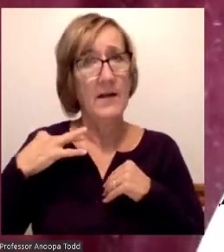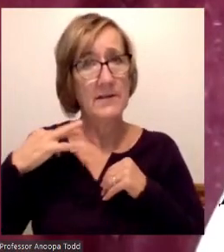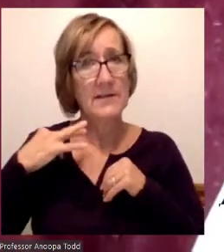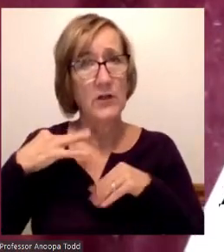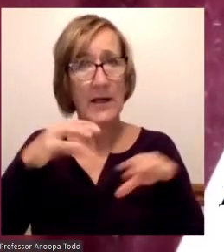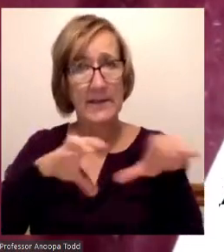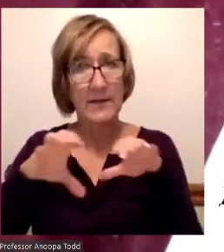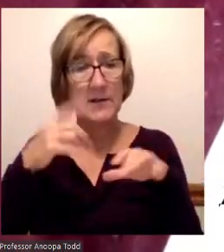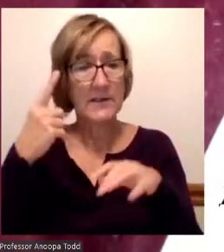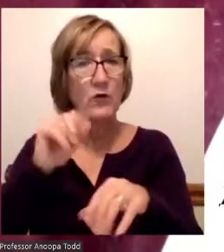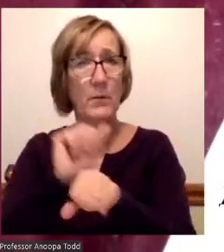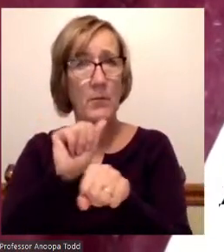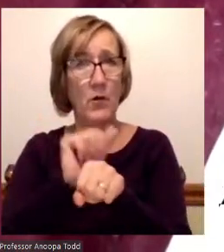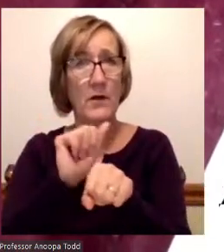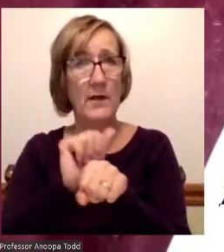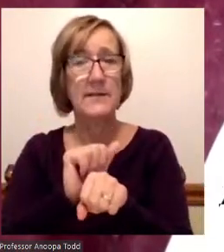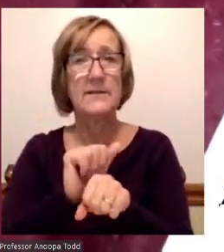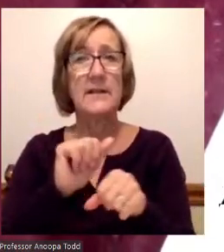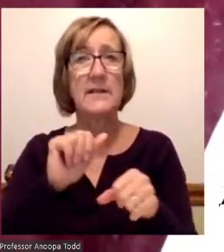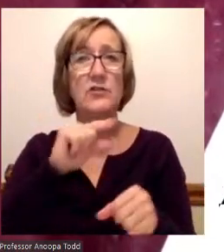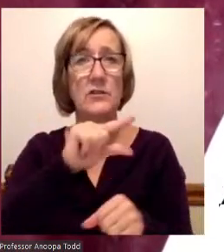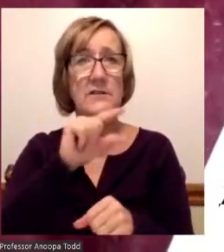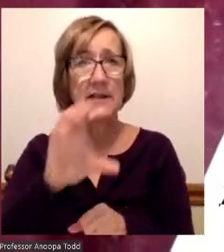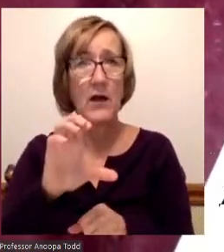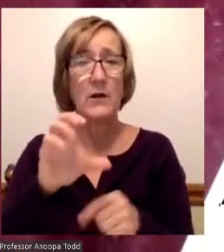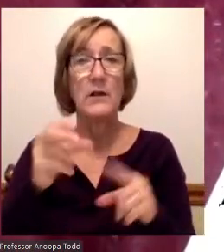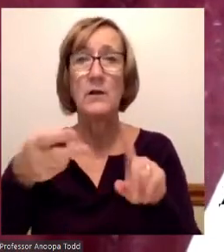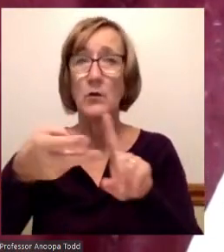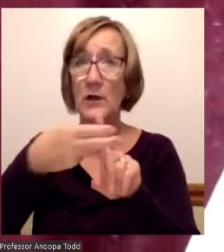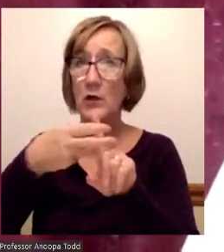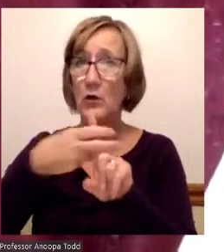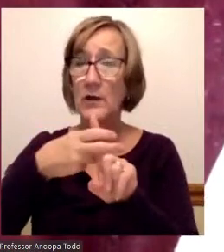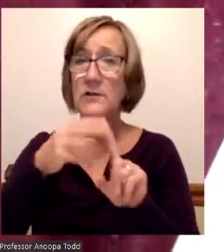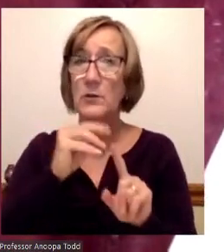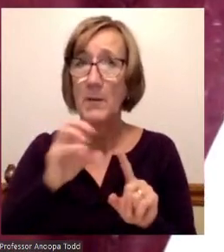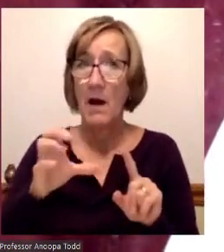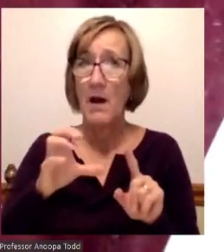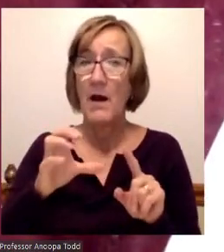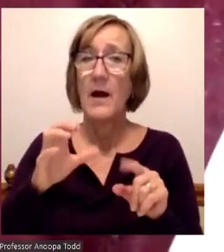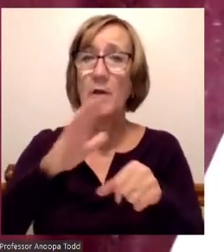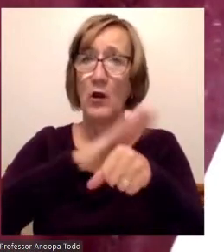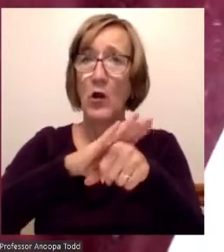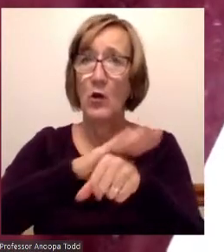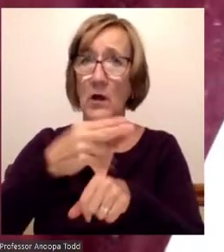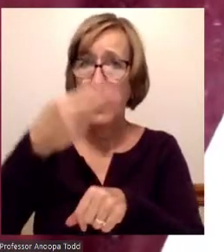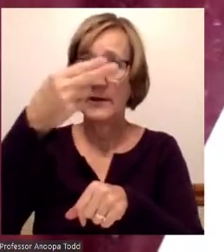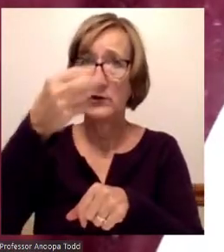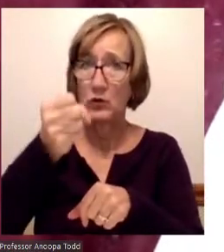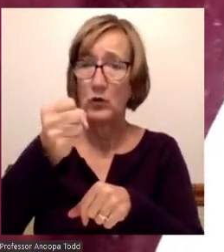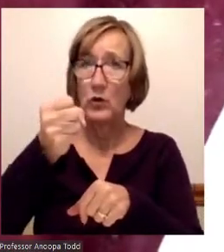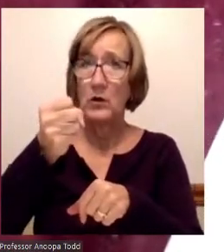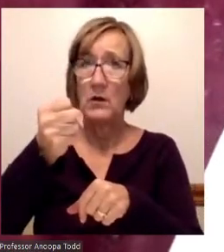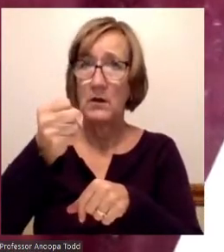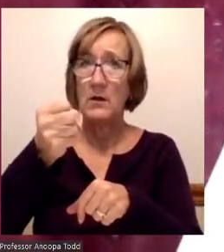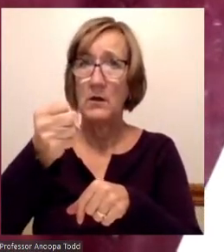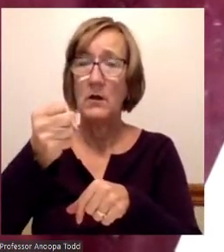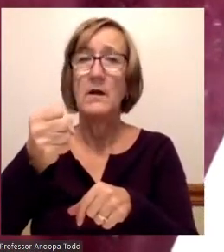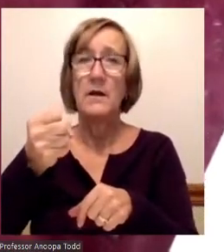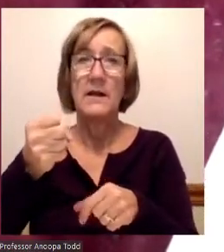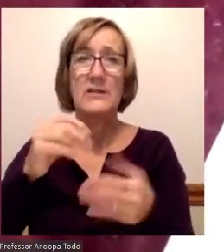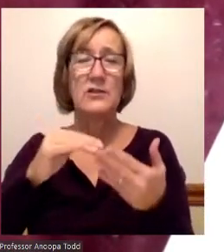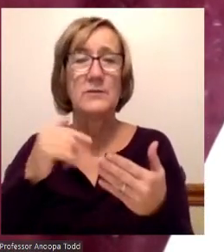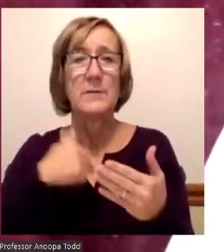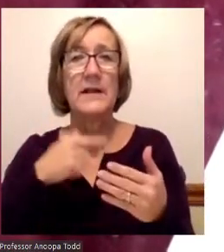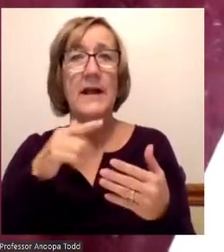Genesee County. This can be done by student recruiting for Mott College at the local high school, excuse me, at the local high school